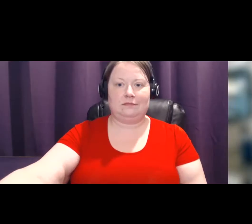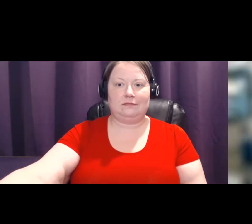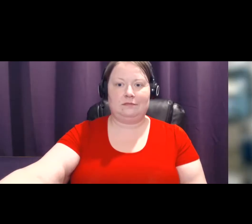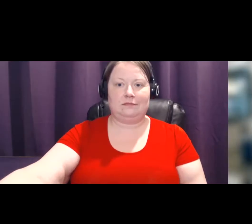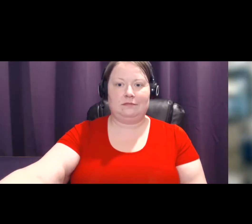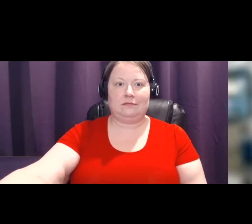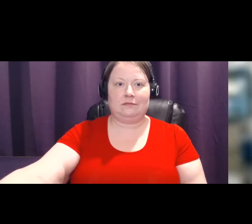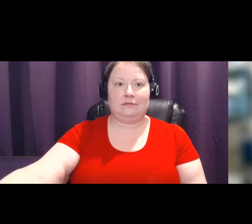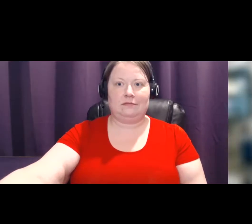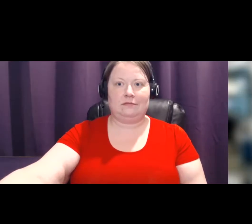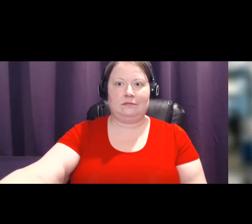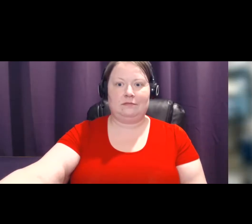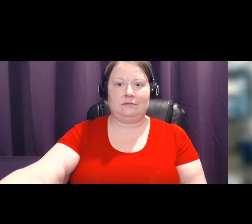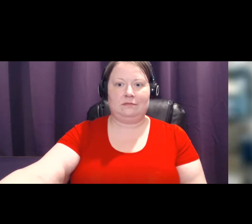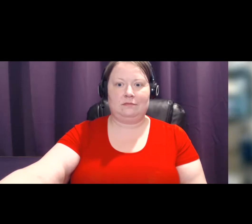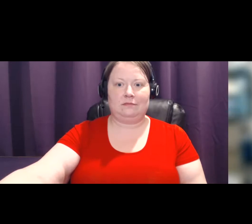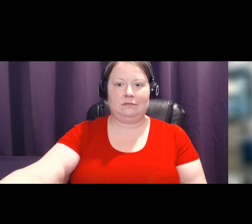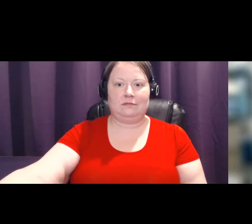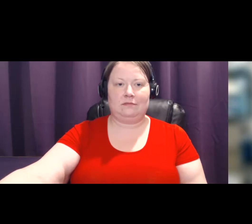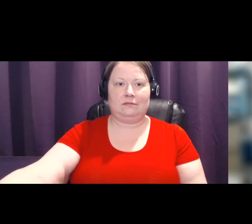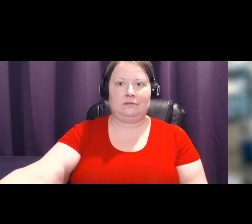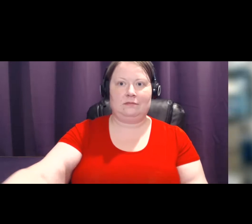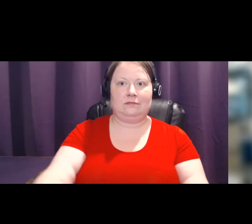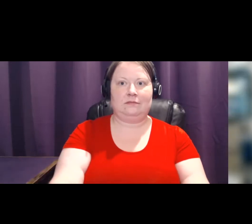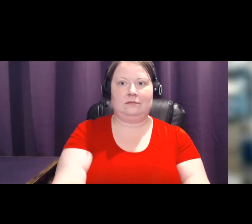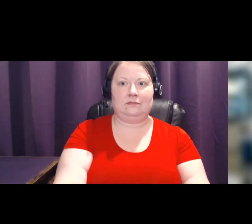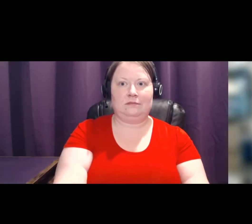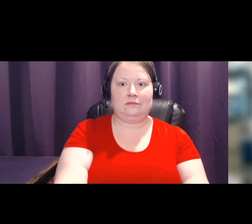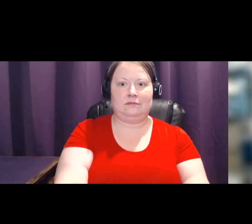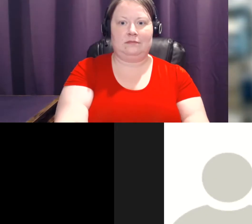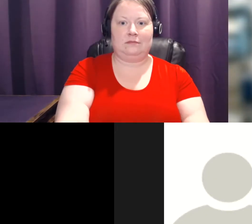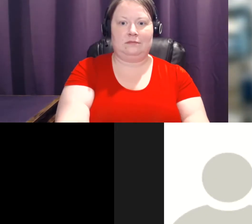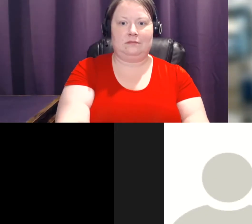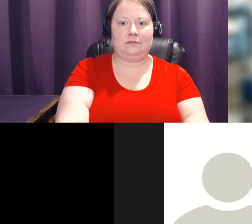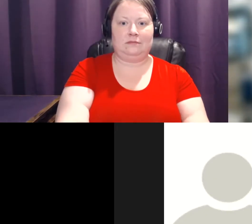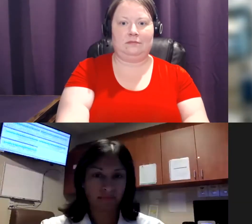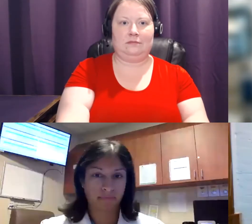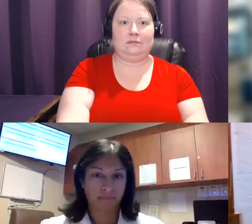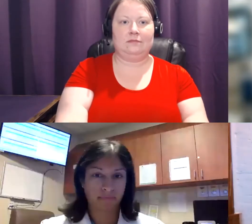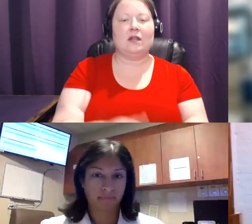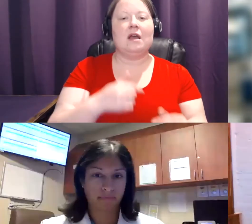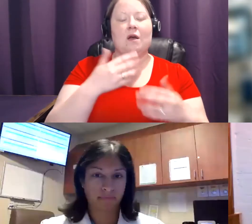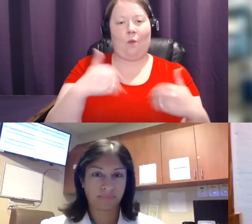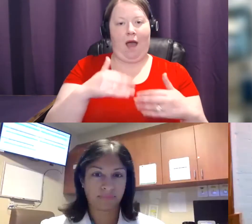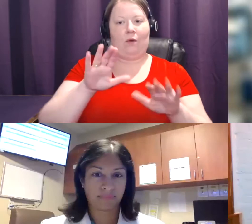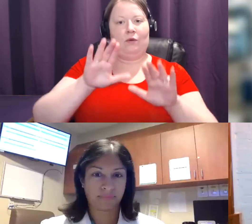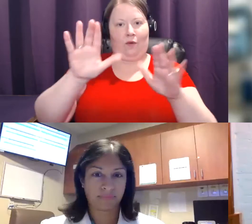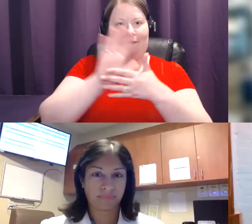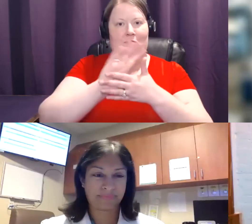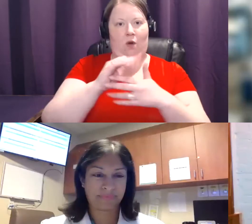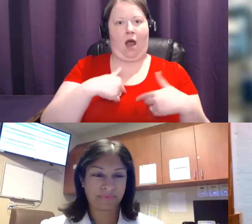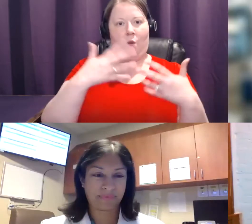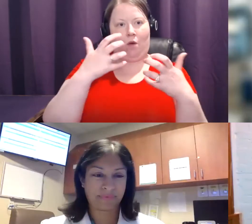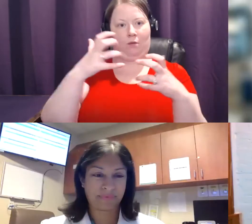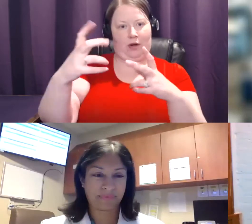All right, another incredibly informative video. And I want to bring back Drs. Nathan and Drs. Brehm, because I want to ask